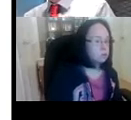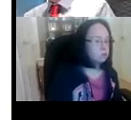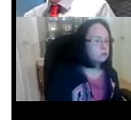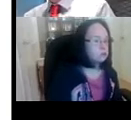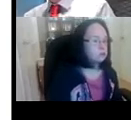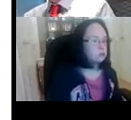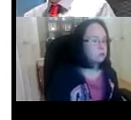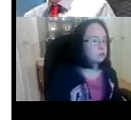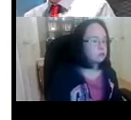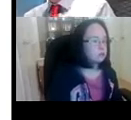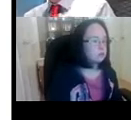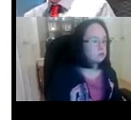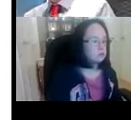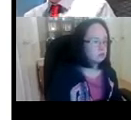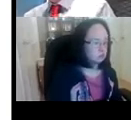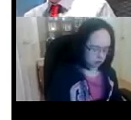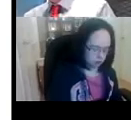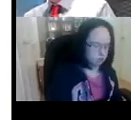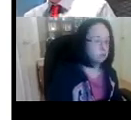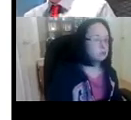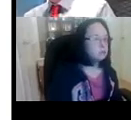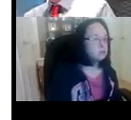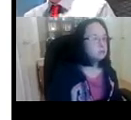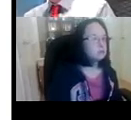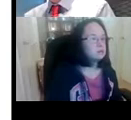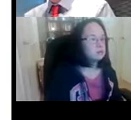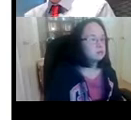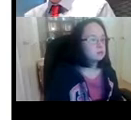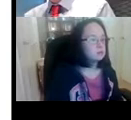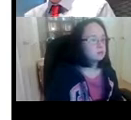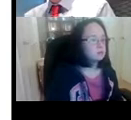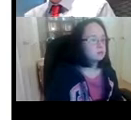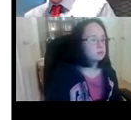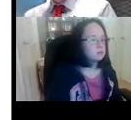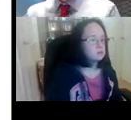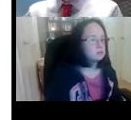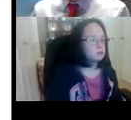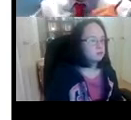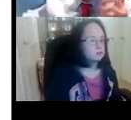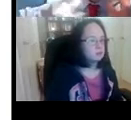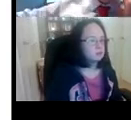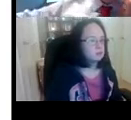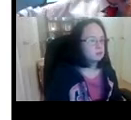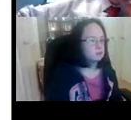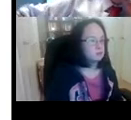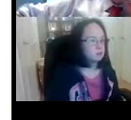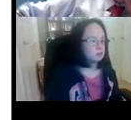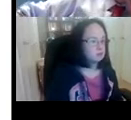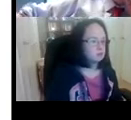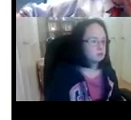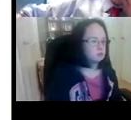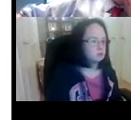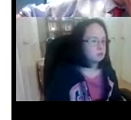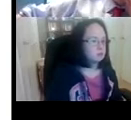christmas music and a favorite christmas music going christmas clothes you see me in my christmas hat already so i'm already